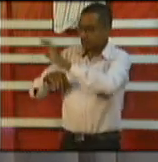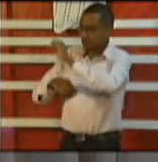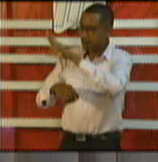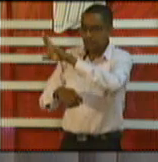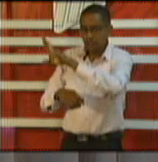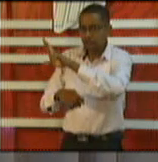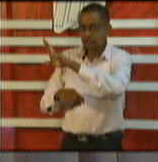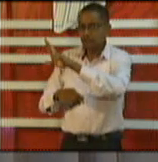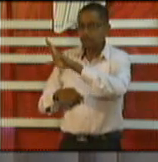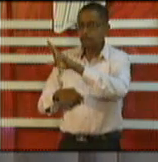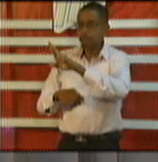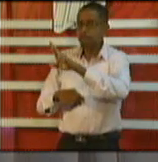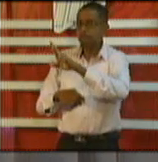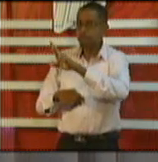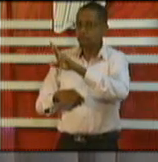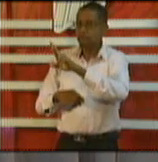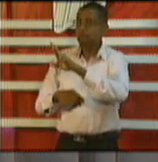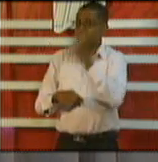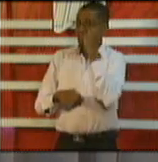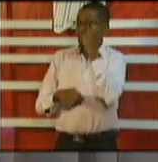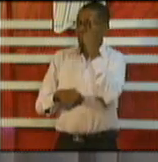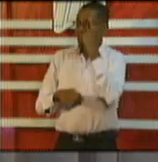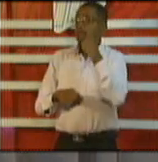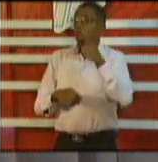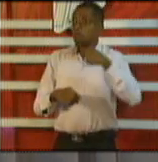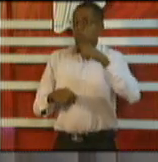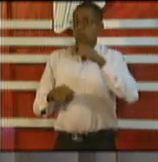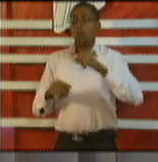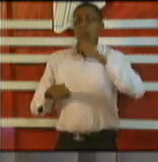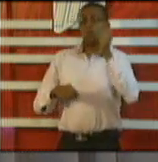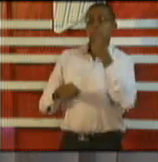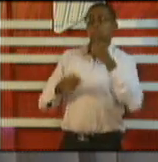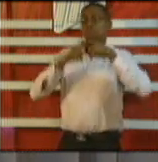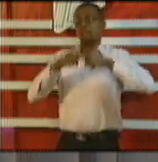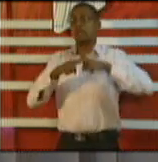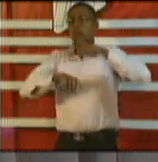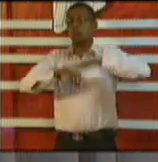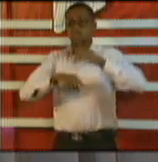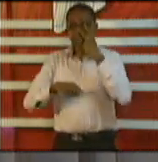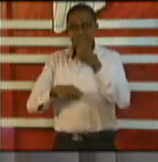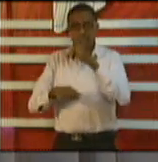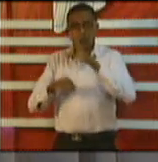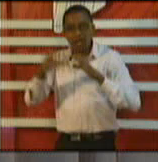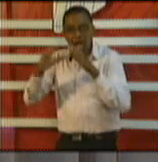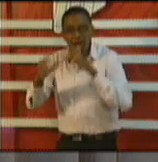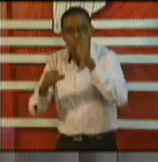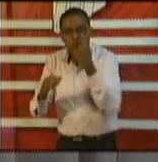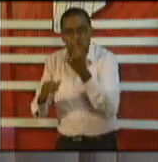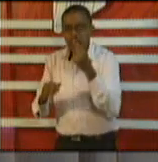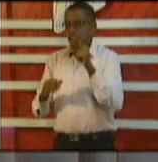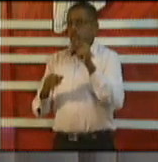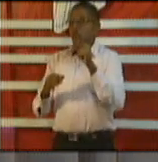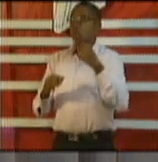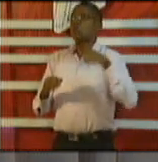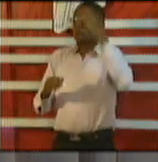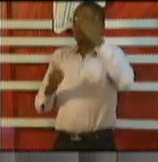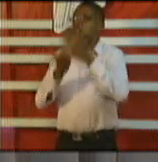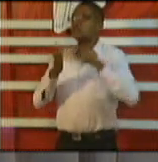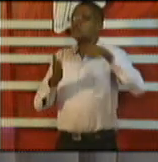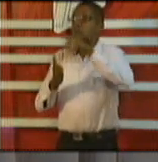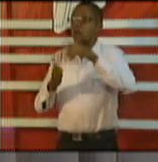cars outside if we are smarter than that we've been monitoring it we know that there are also people who are allowing people to park some way off and